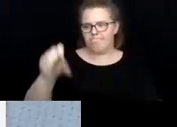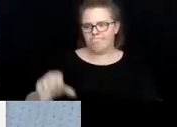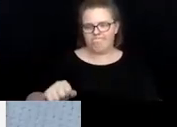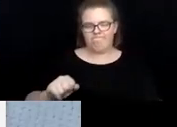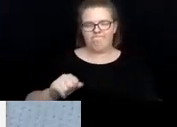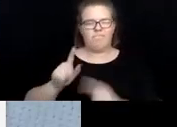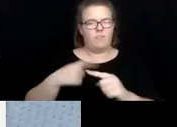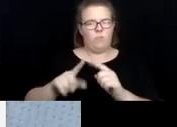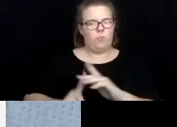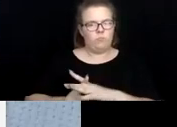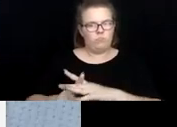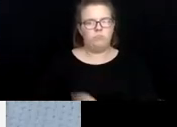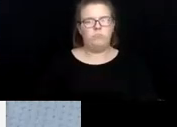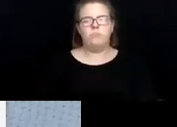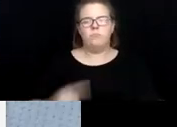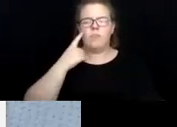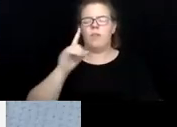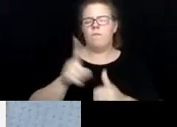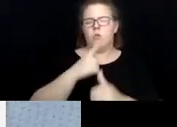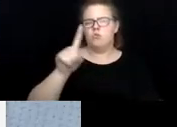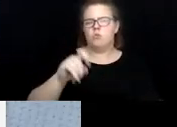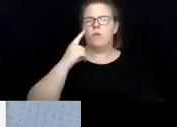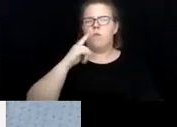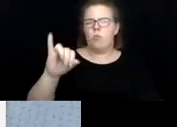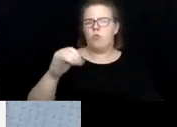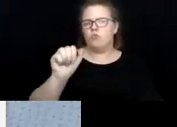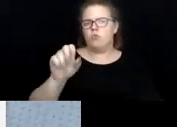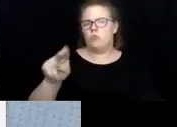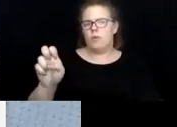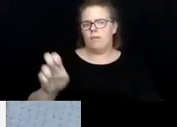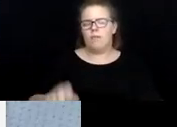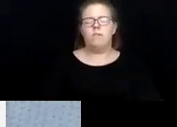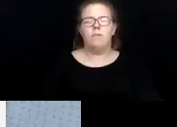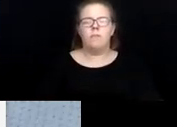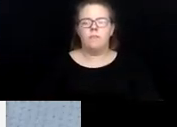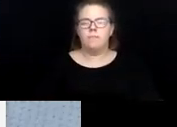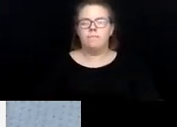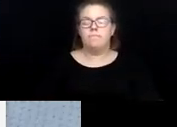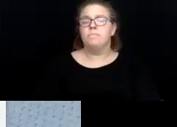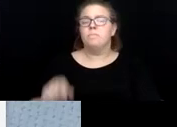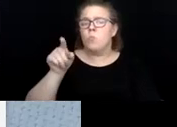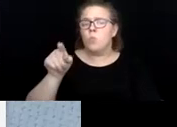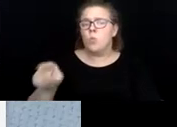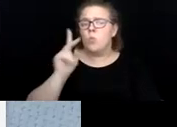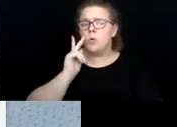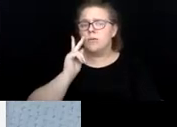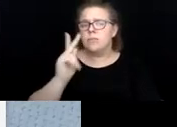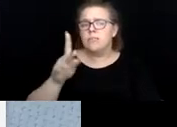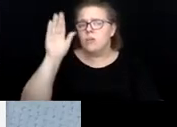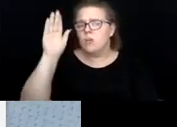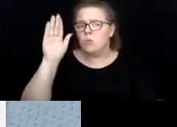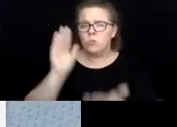came in. I think this first one is a question for Joanne. Are you seeing reductions